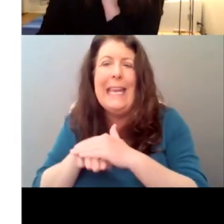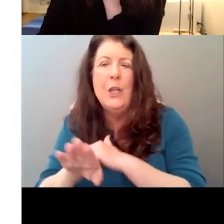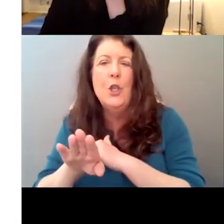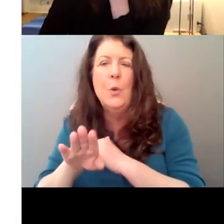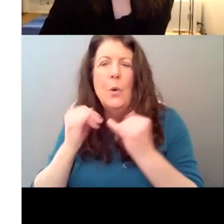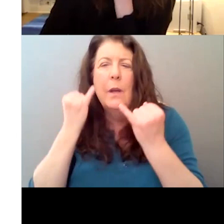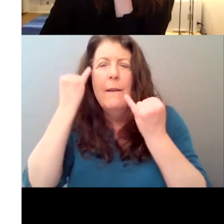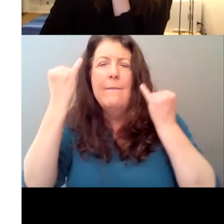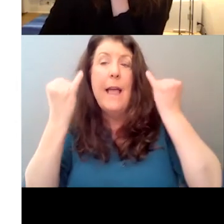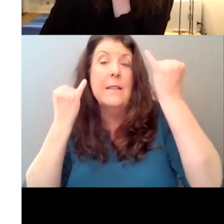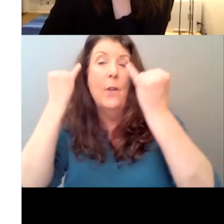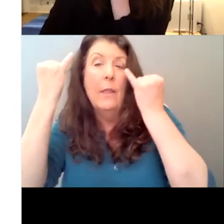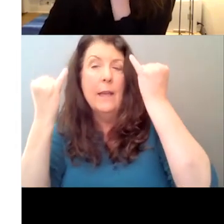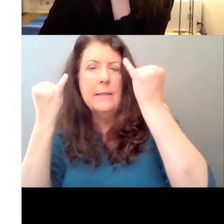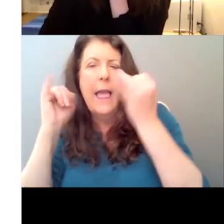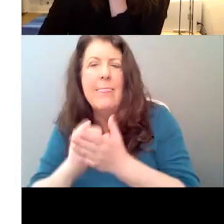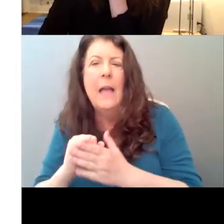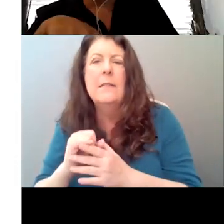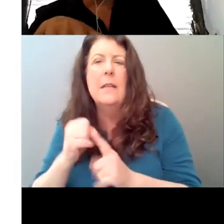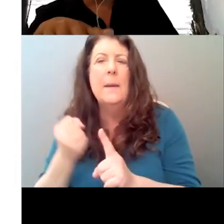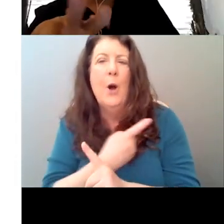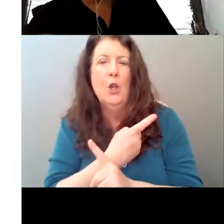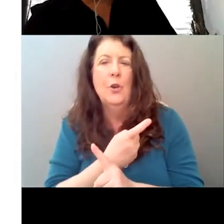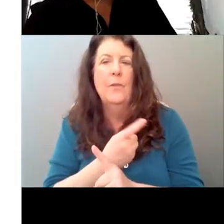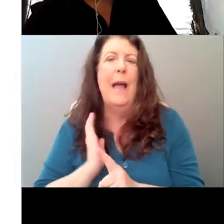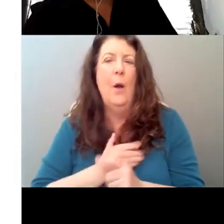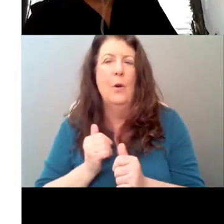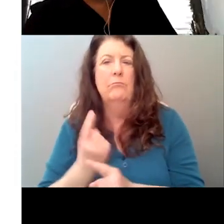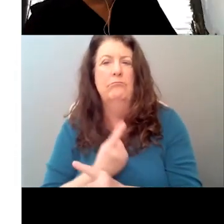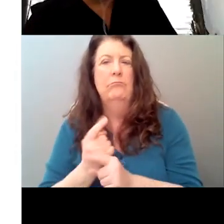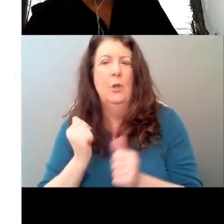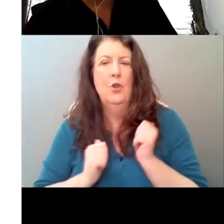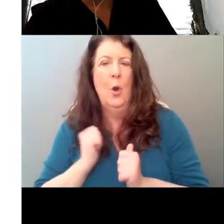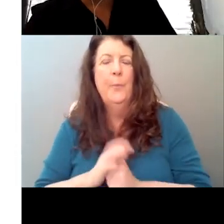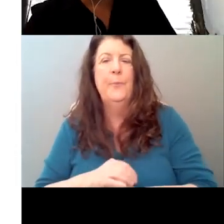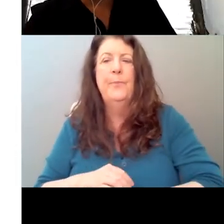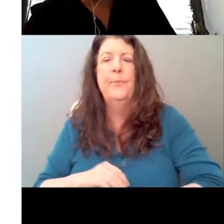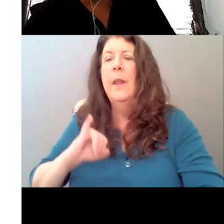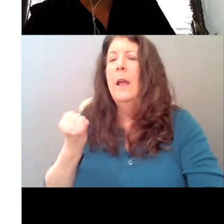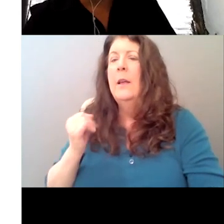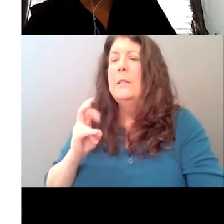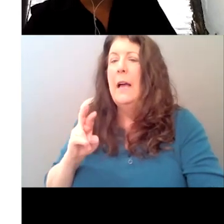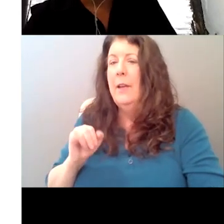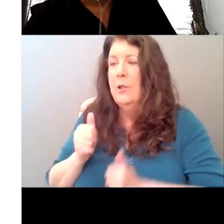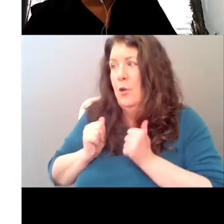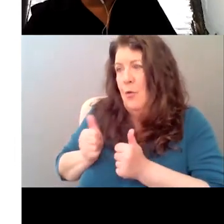Got it. Got it. Cool. So, um, now I think we're going to go into page six